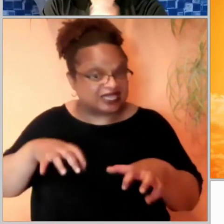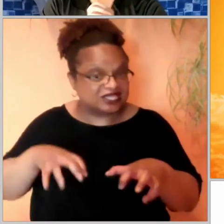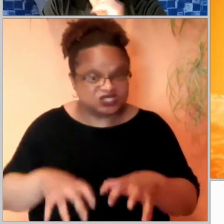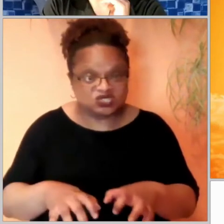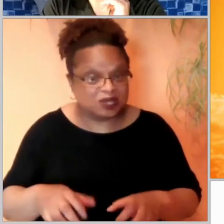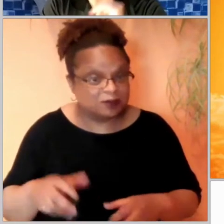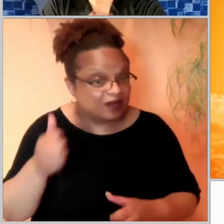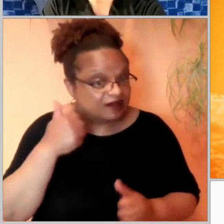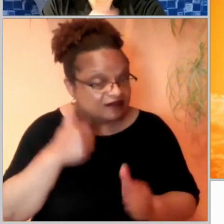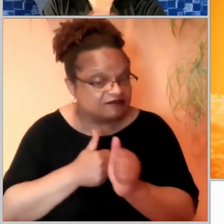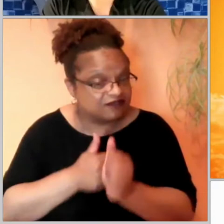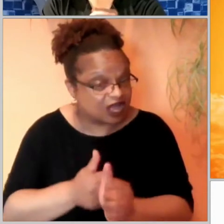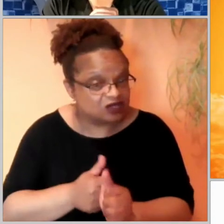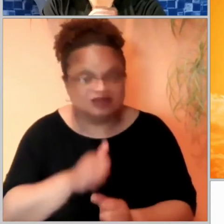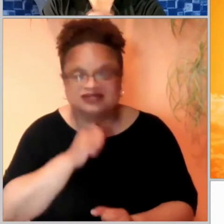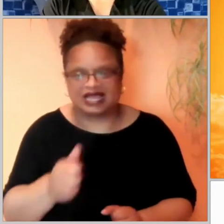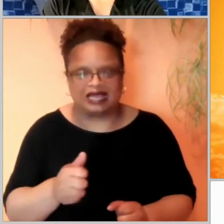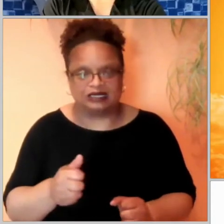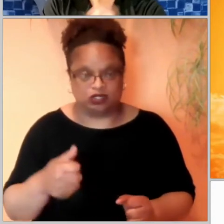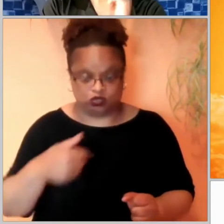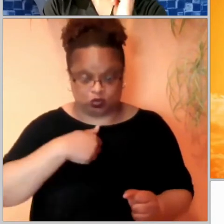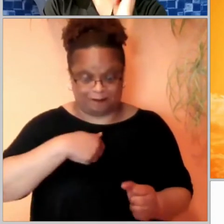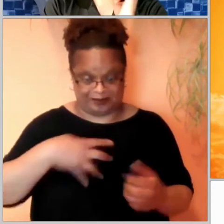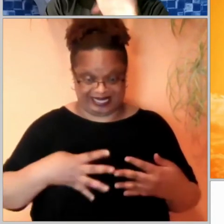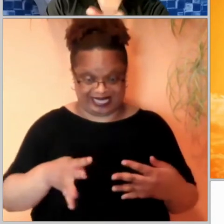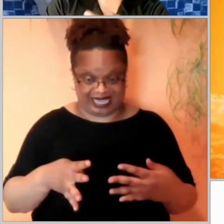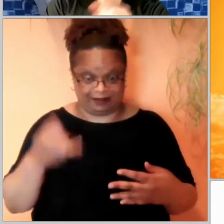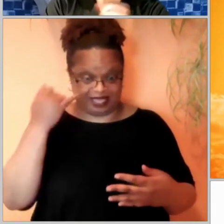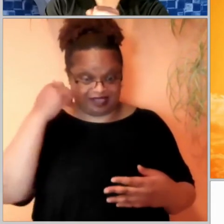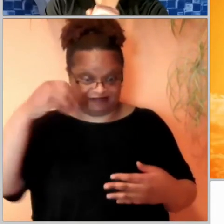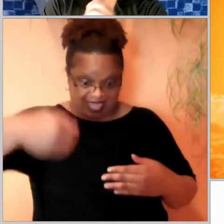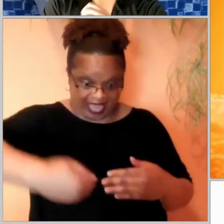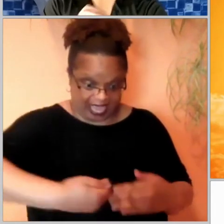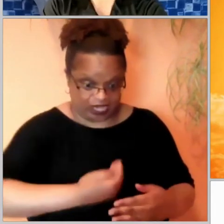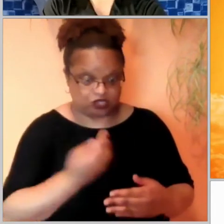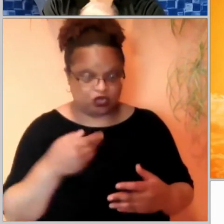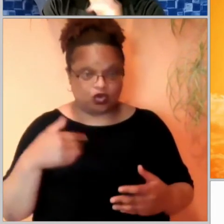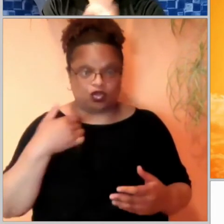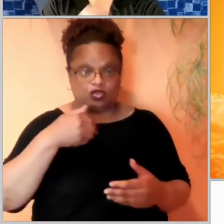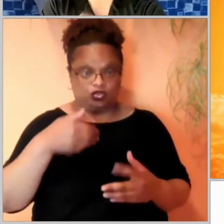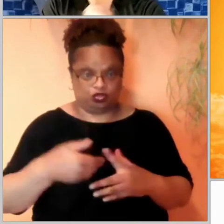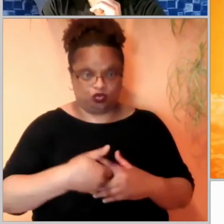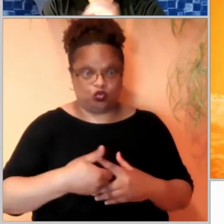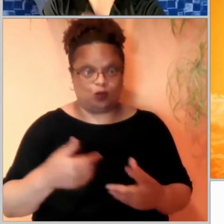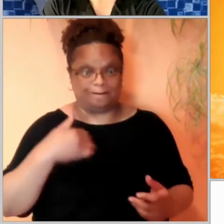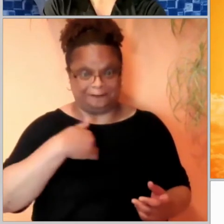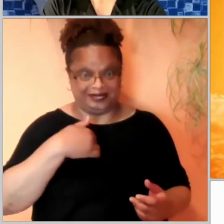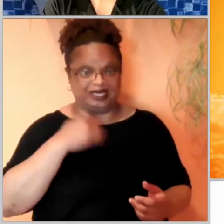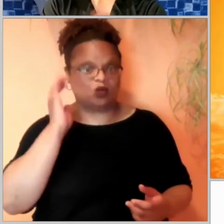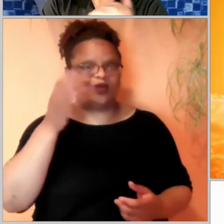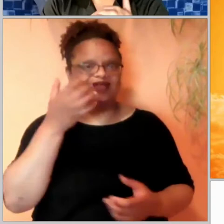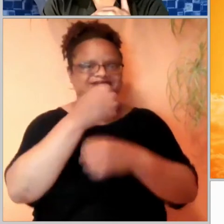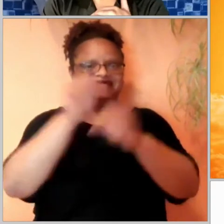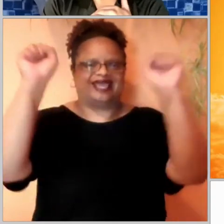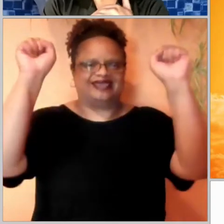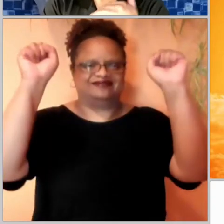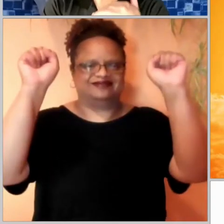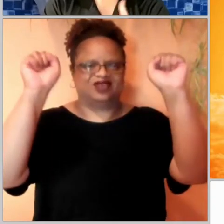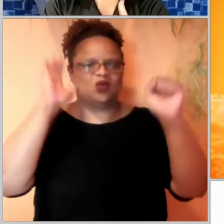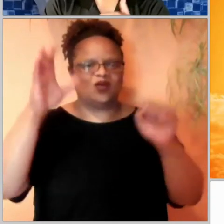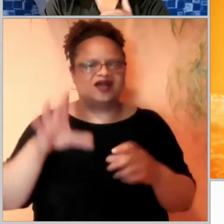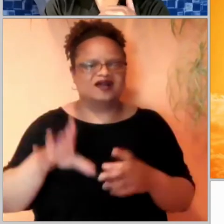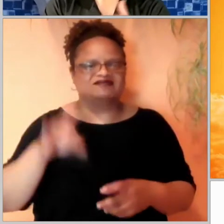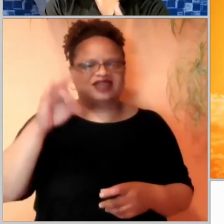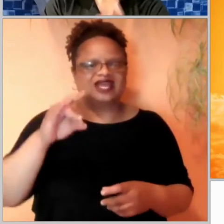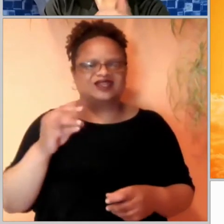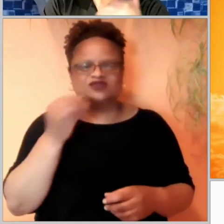enter the sheep pen through me will be saved. They will go in and out of the sheep pen and find food. A thief comes